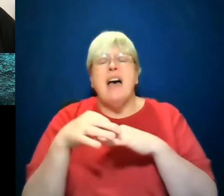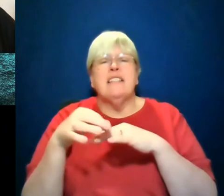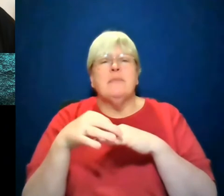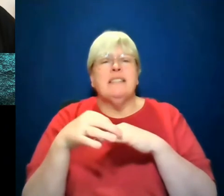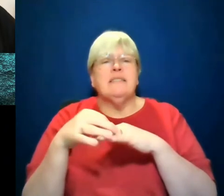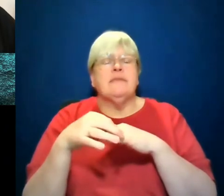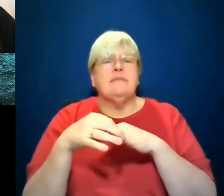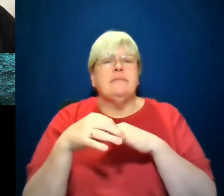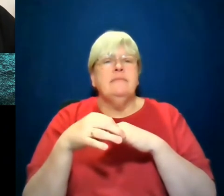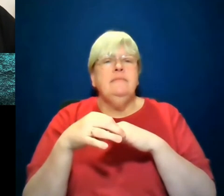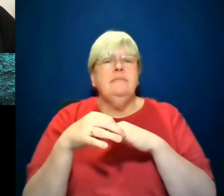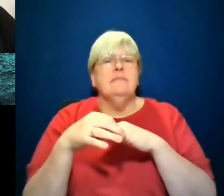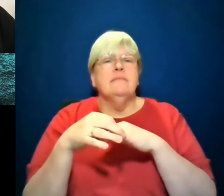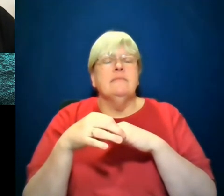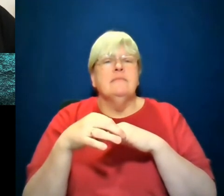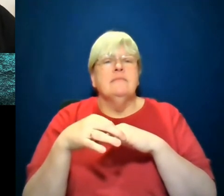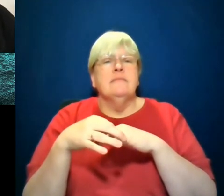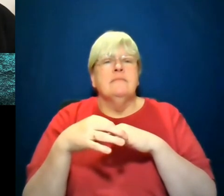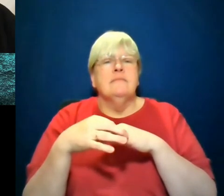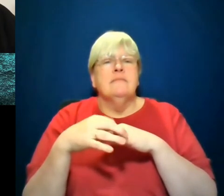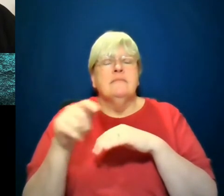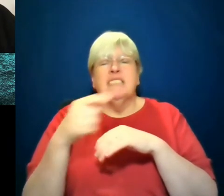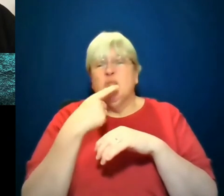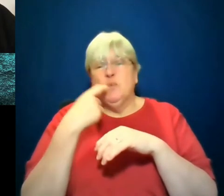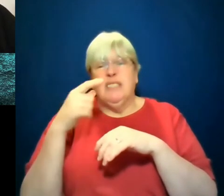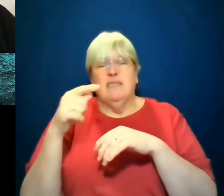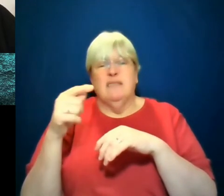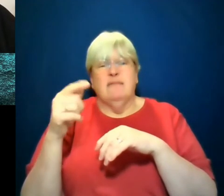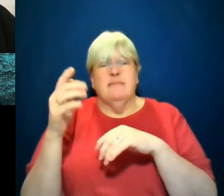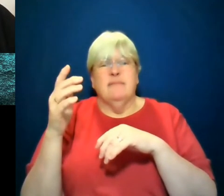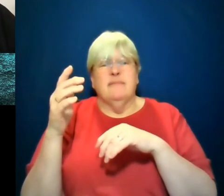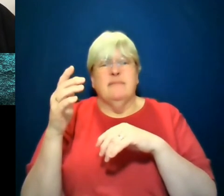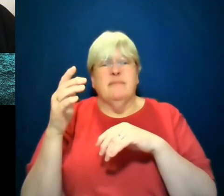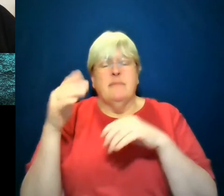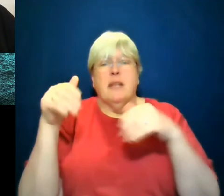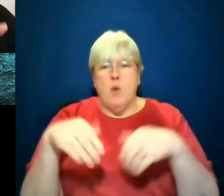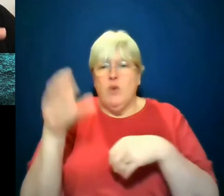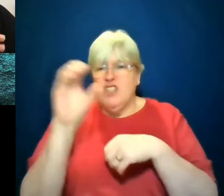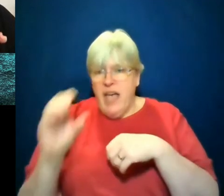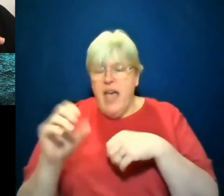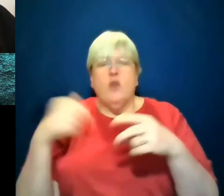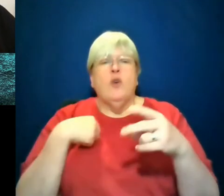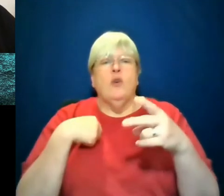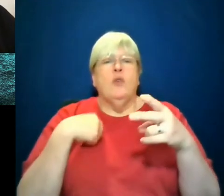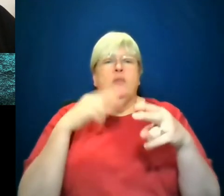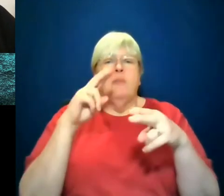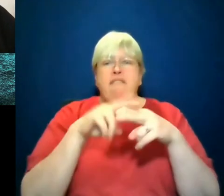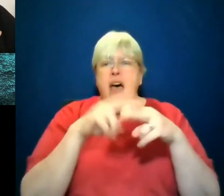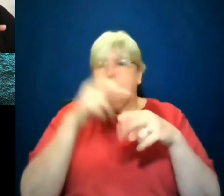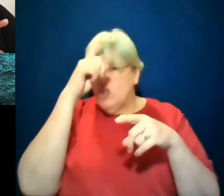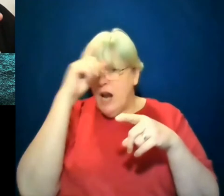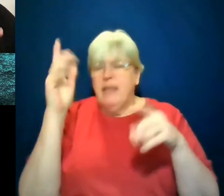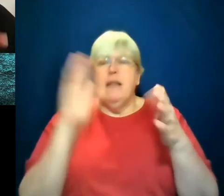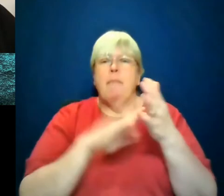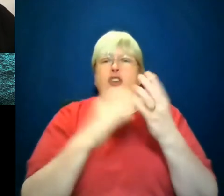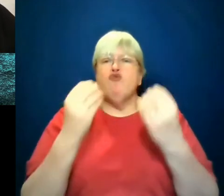um, is super white. I mean, he's, he's from Missouri, born in Chicago, but his dad is a German immigrant and his mother is